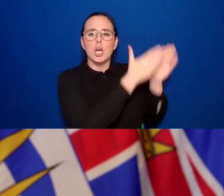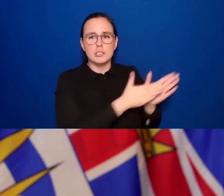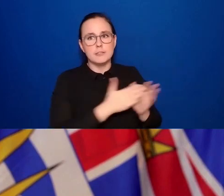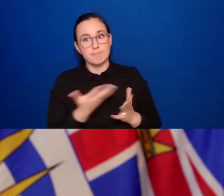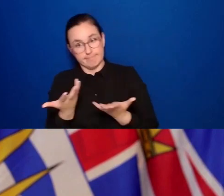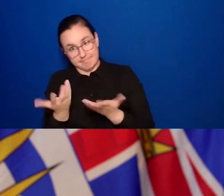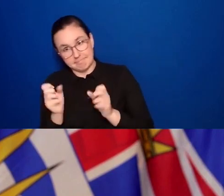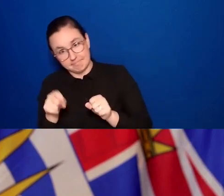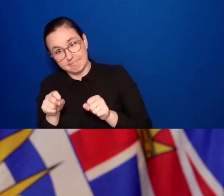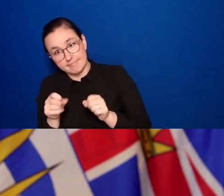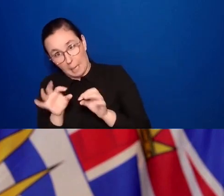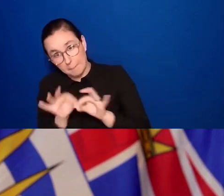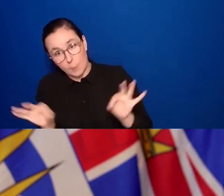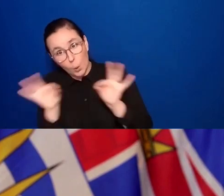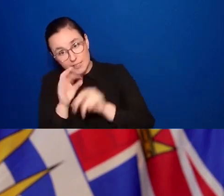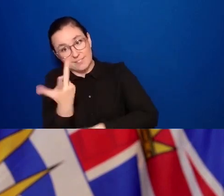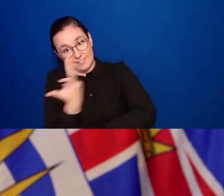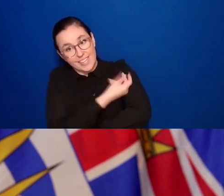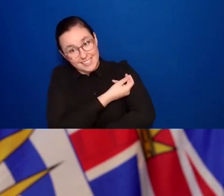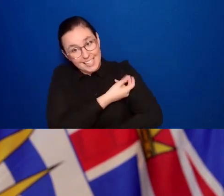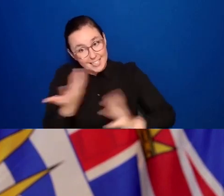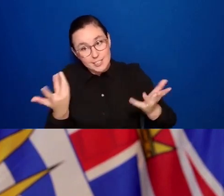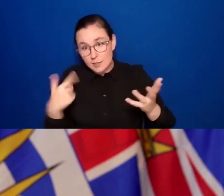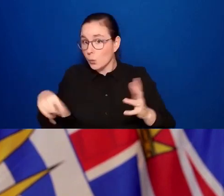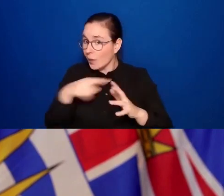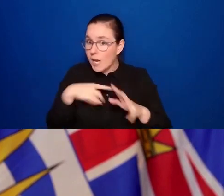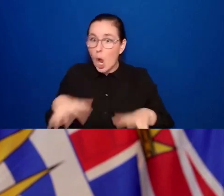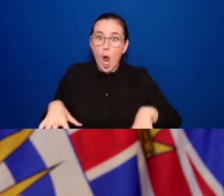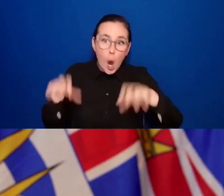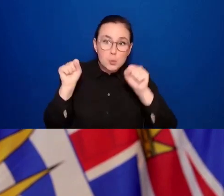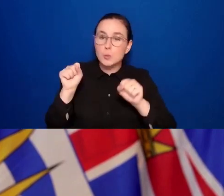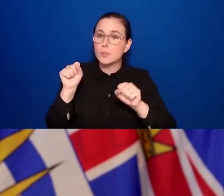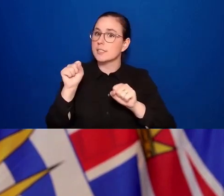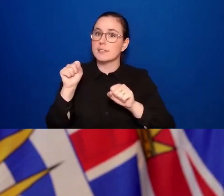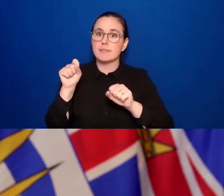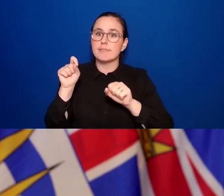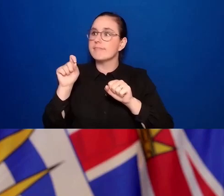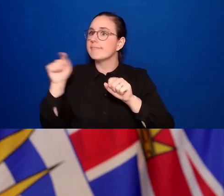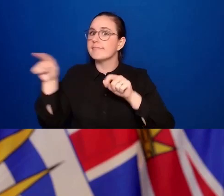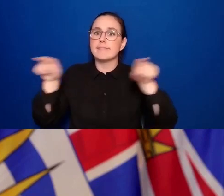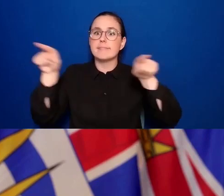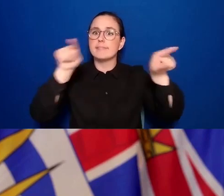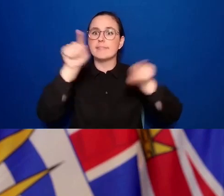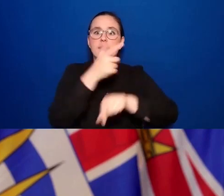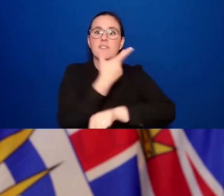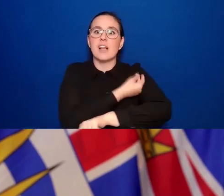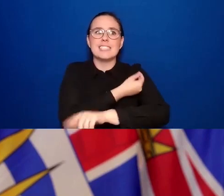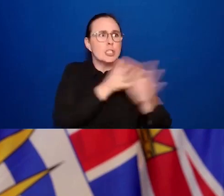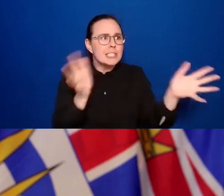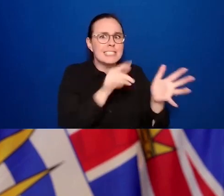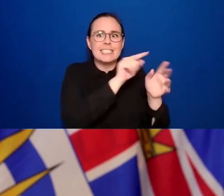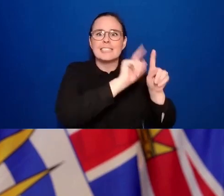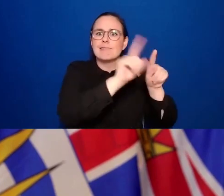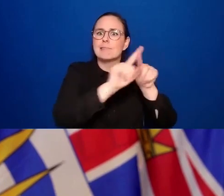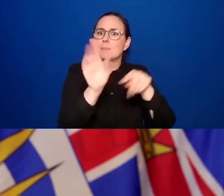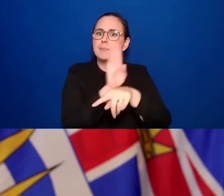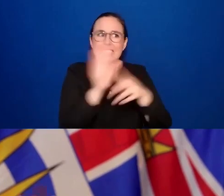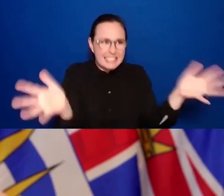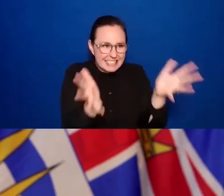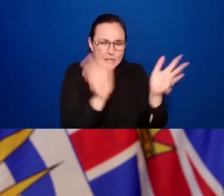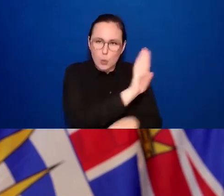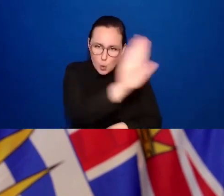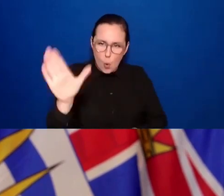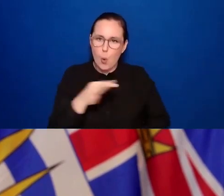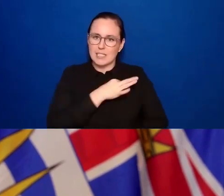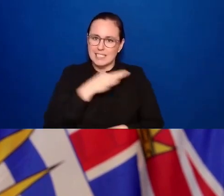We've been doing immunization clinics in these high-risk businesses to make sure that the workers there are immunized. But that is an